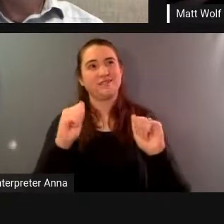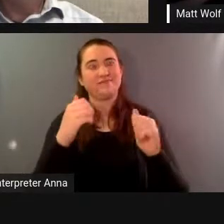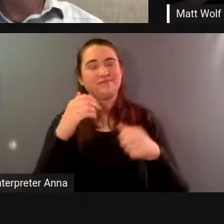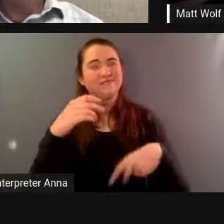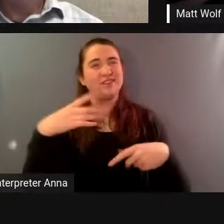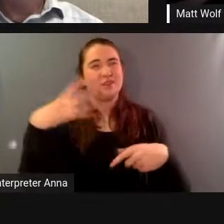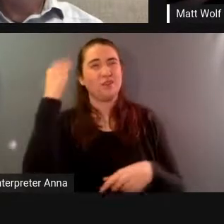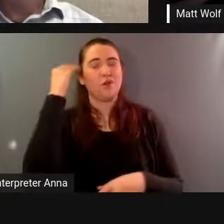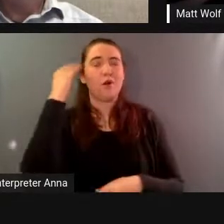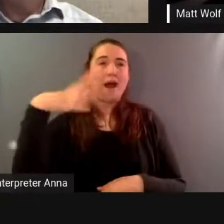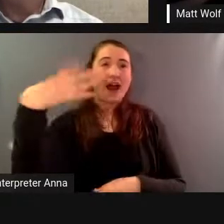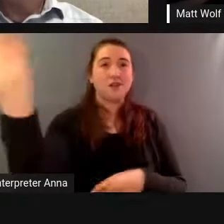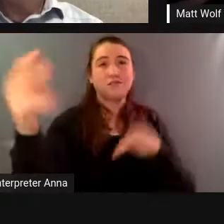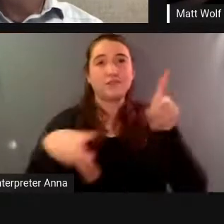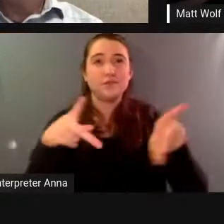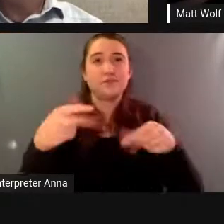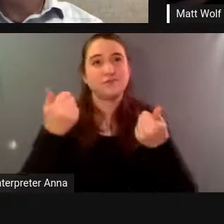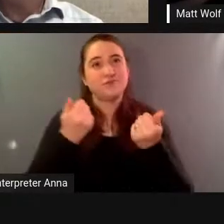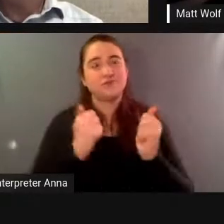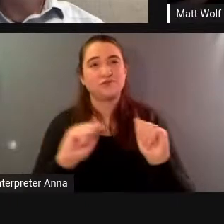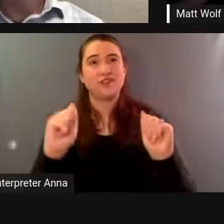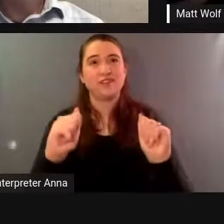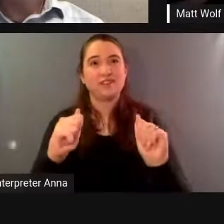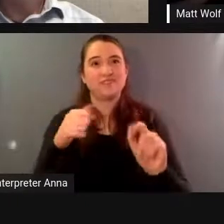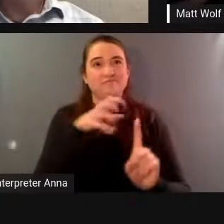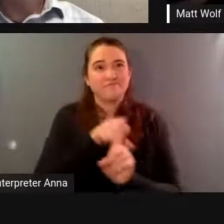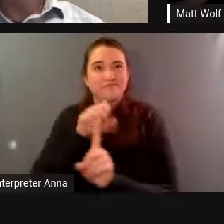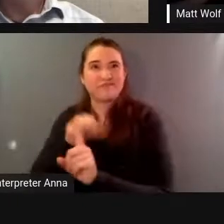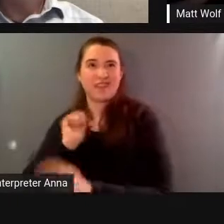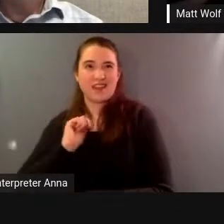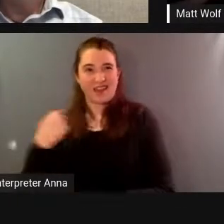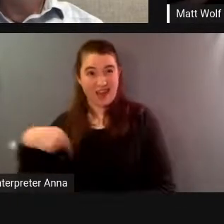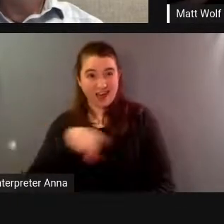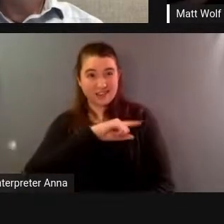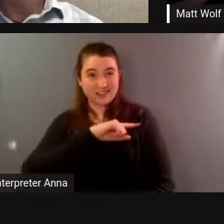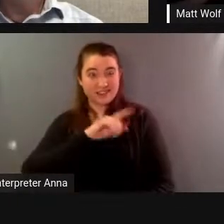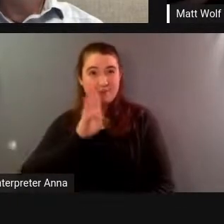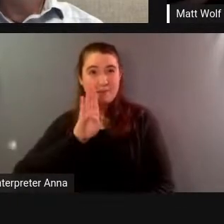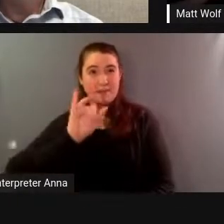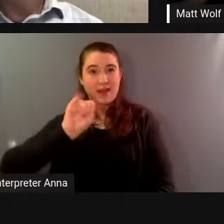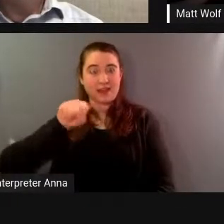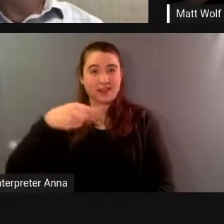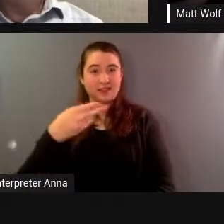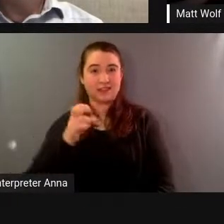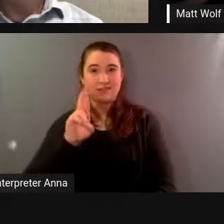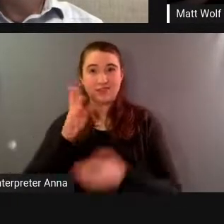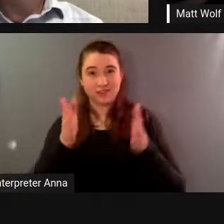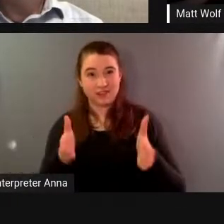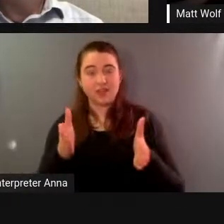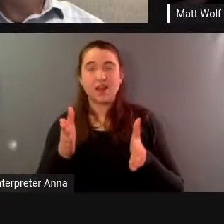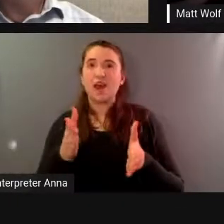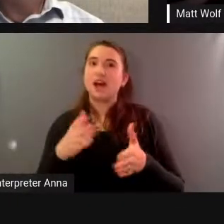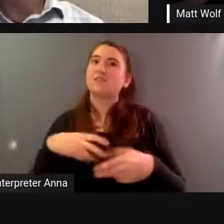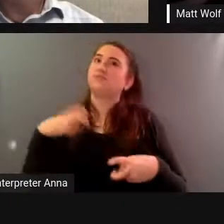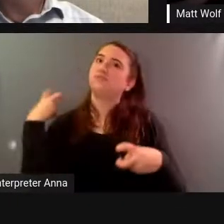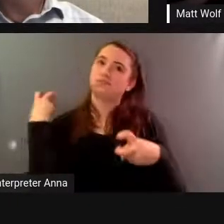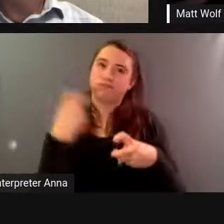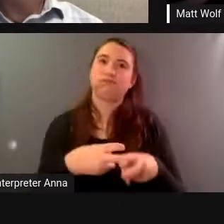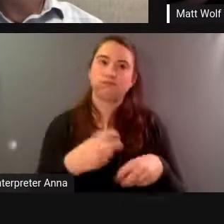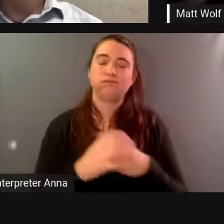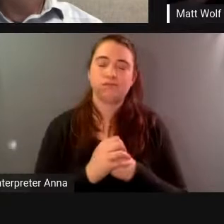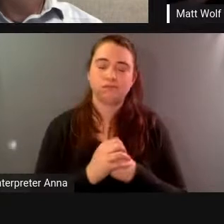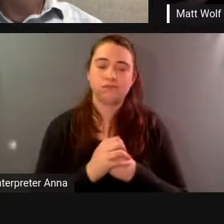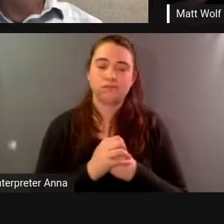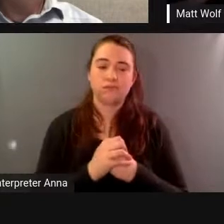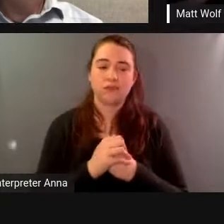side or the other that made things much much more difficult and i i do think it's kind of ironic uh